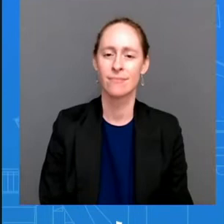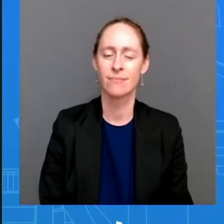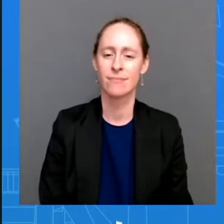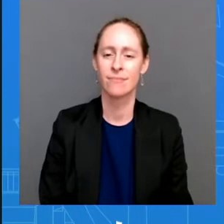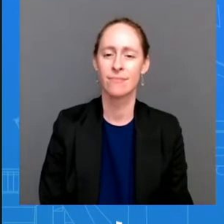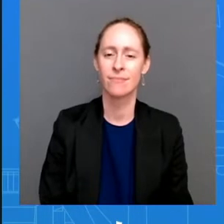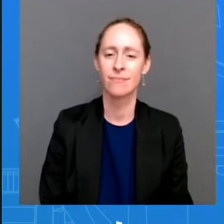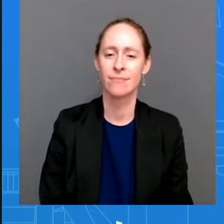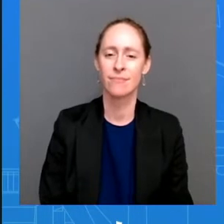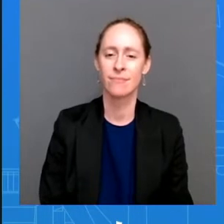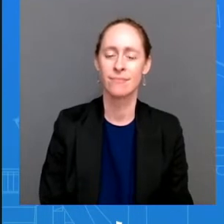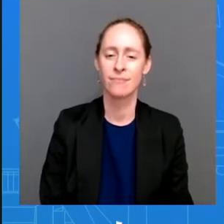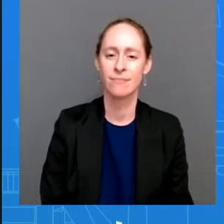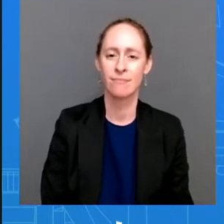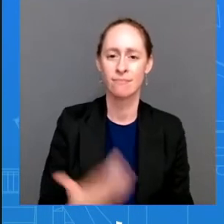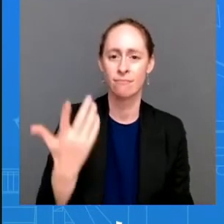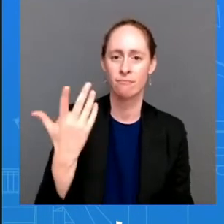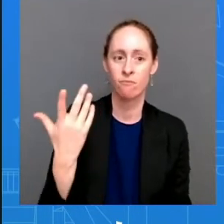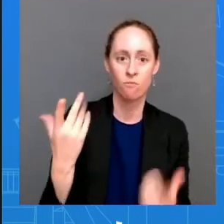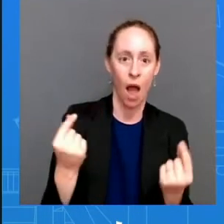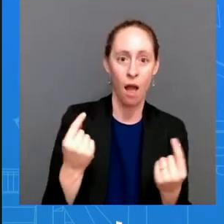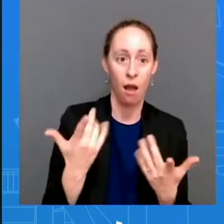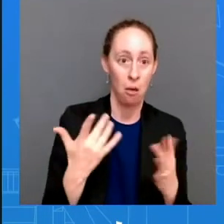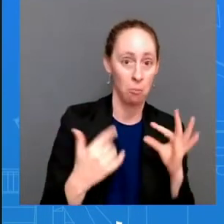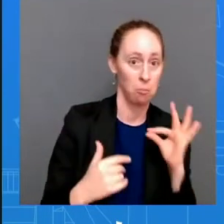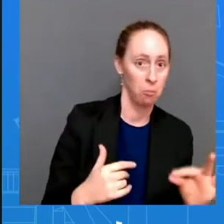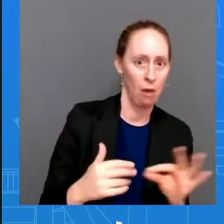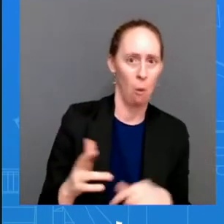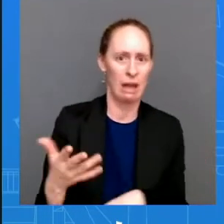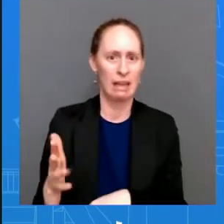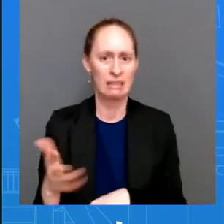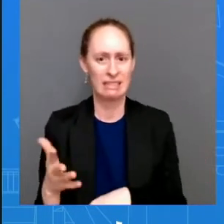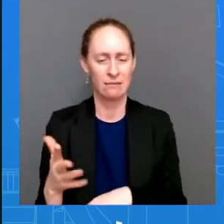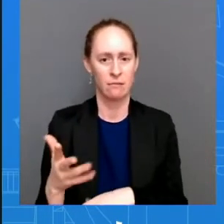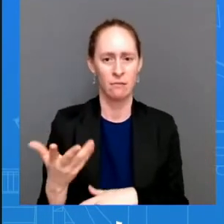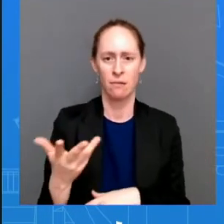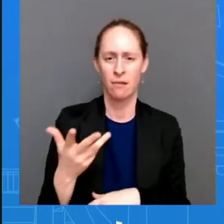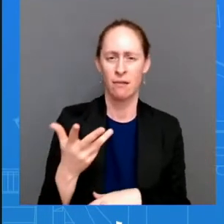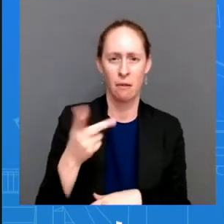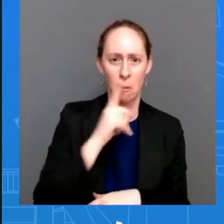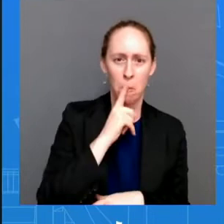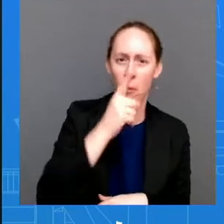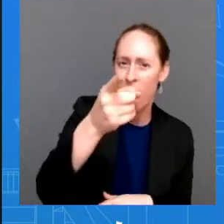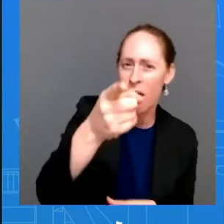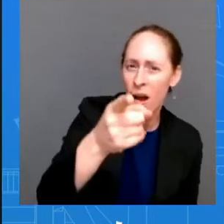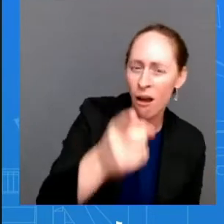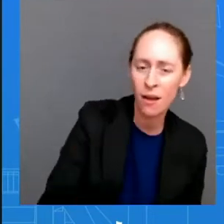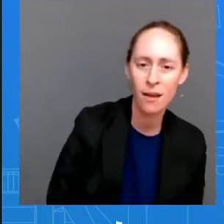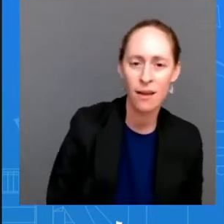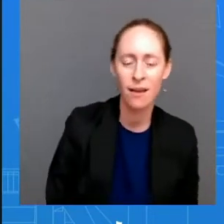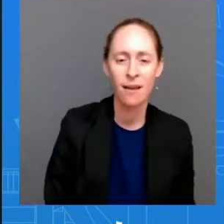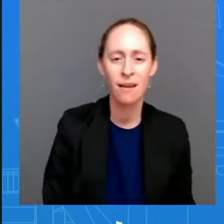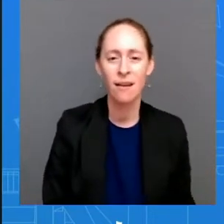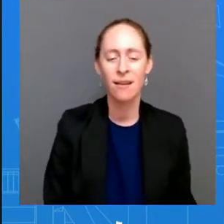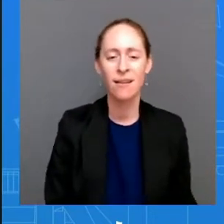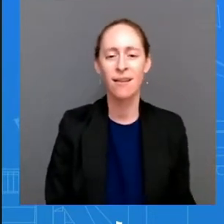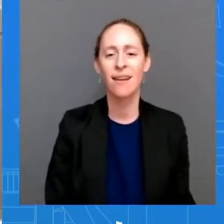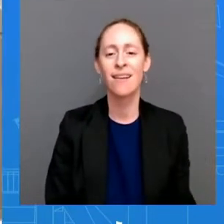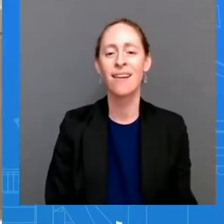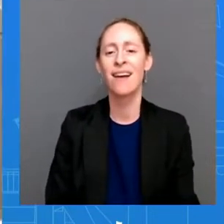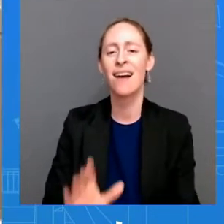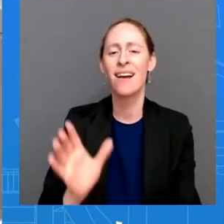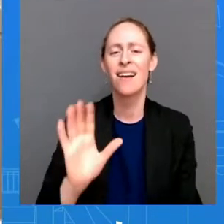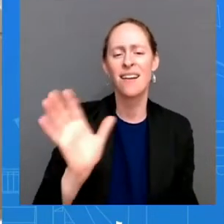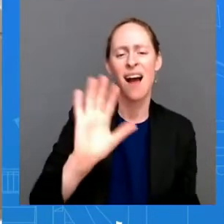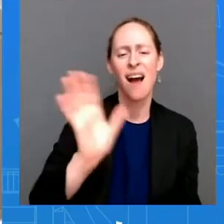we will not dictate where members of congress go members of congress wait let me let me let me finish when they go he doesn't dictate